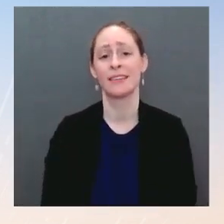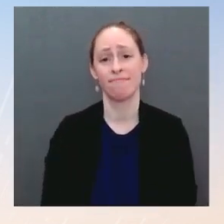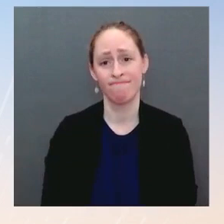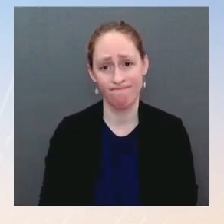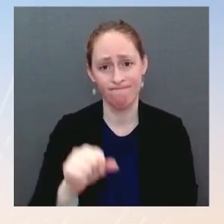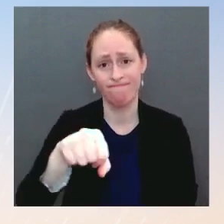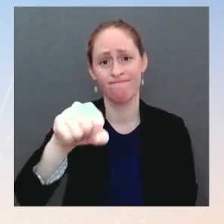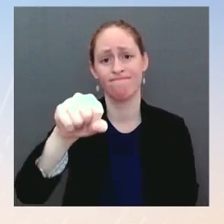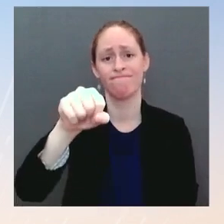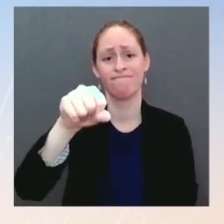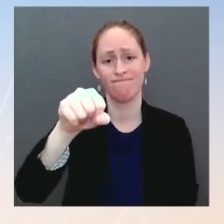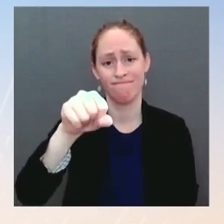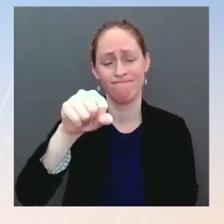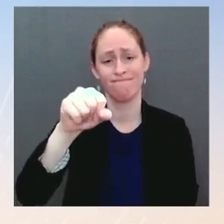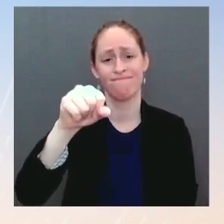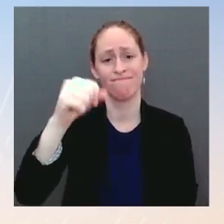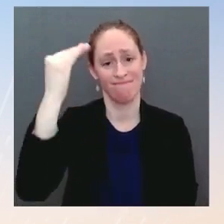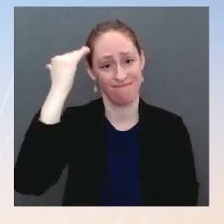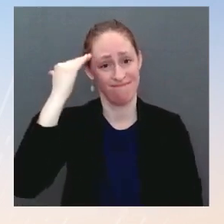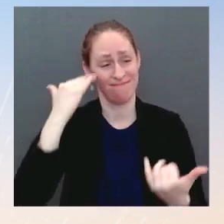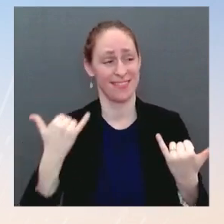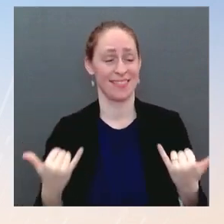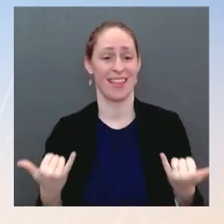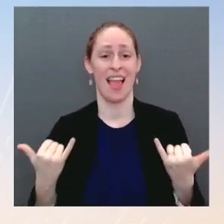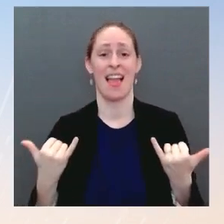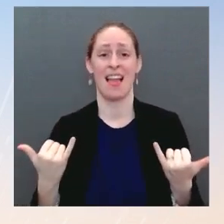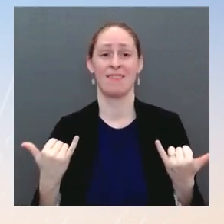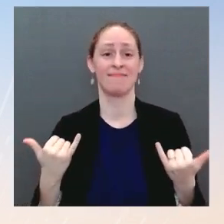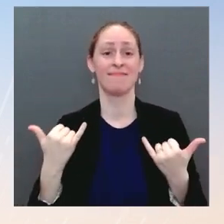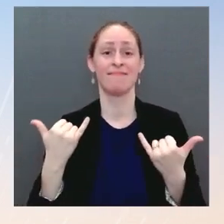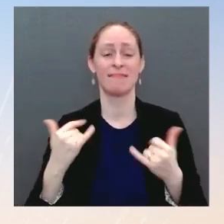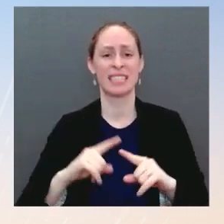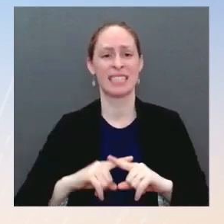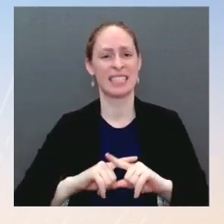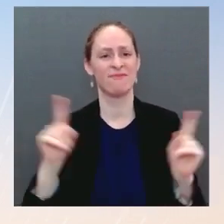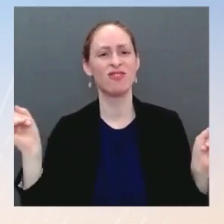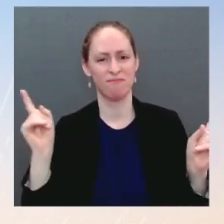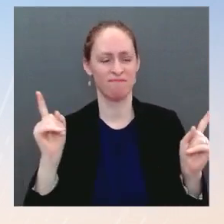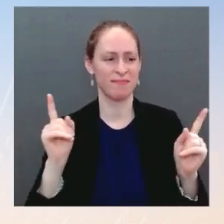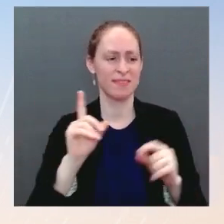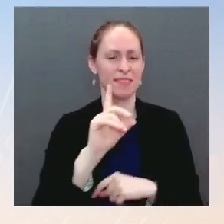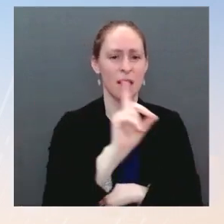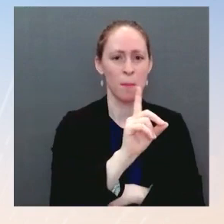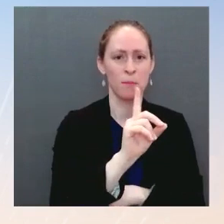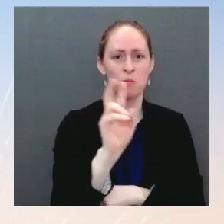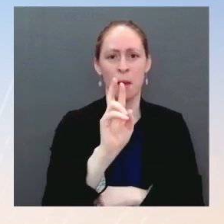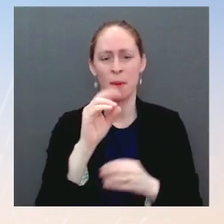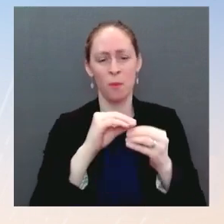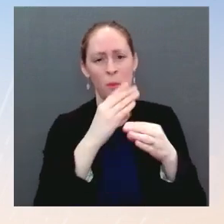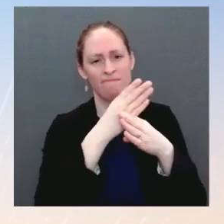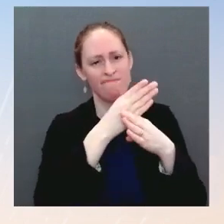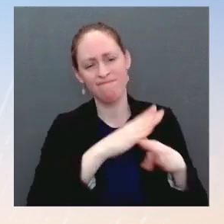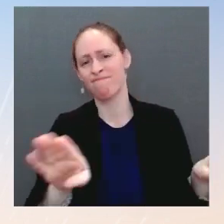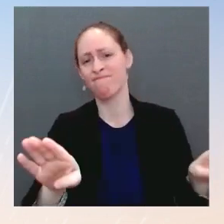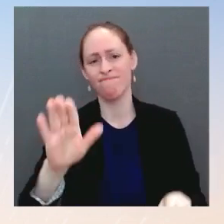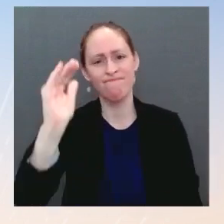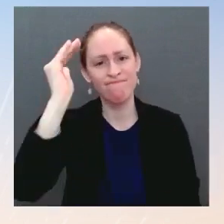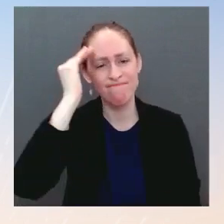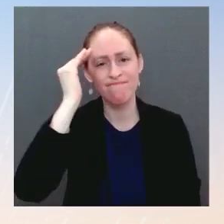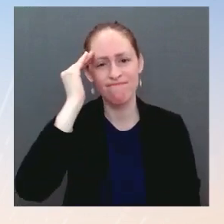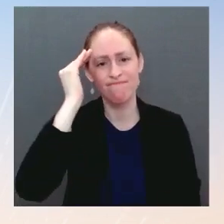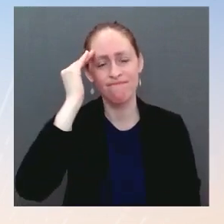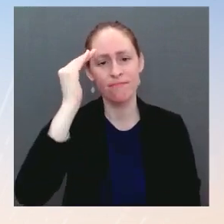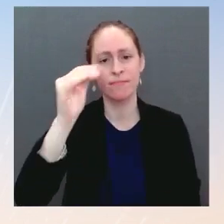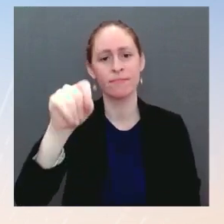if you take voting rights, for example, where I know I've said this a lot, but it's a good example. Sixteen senators who have supported voting rights in the past don't support it now.